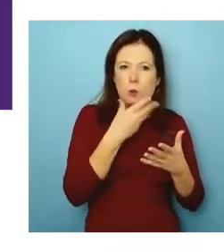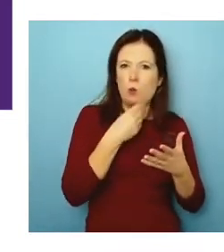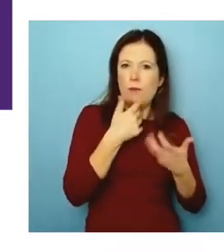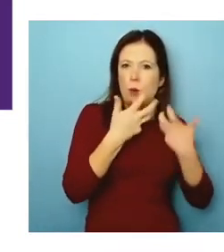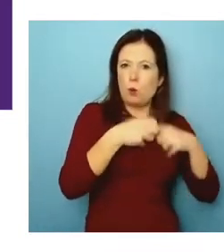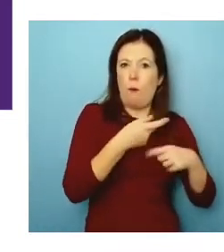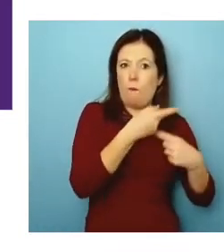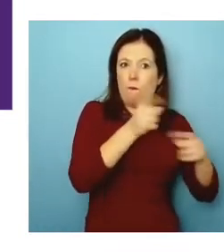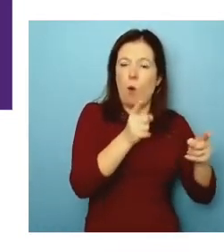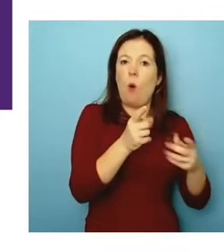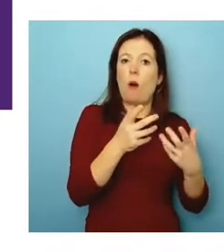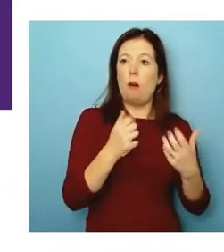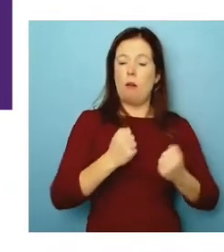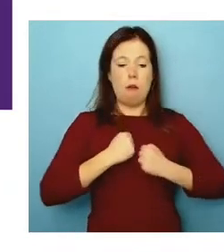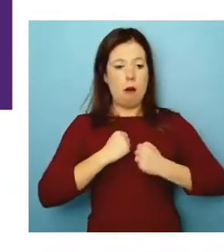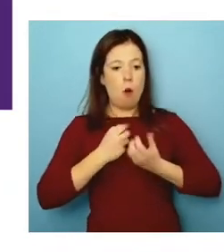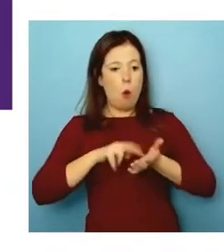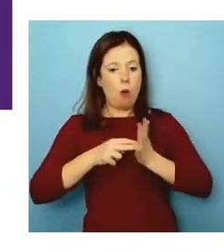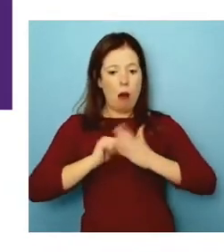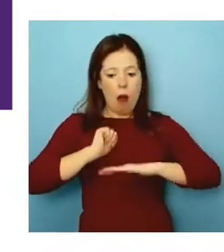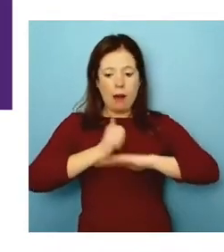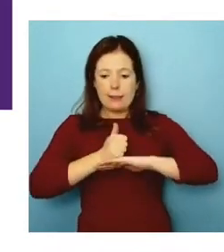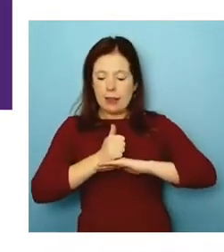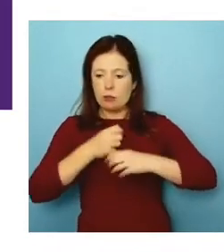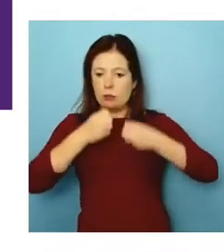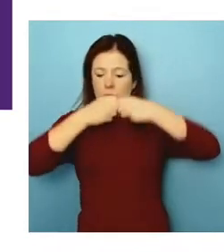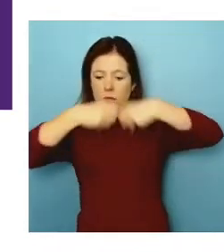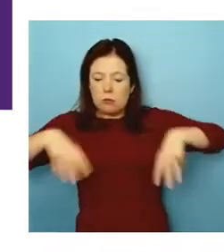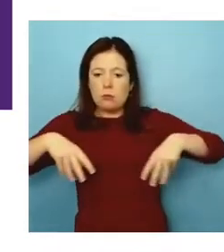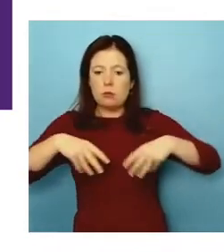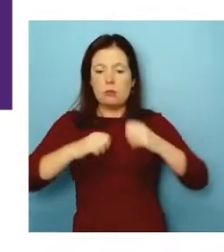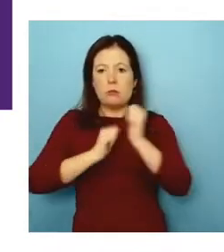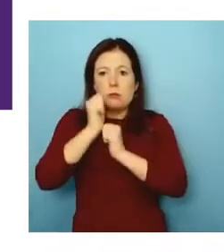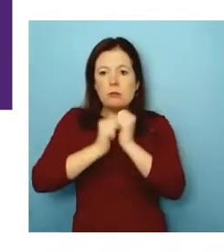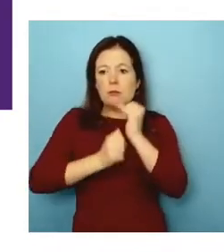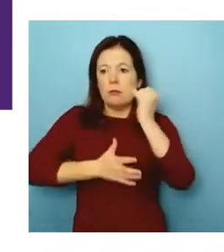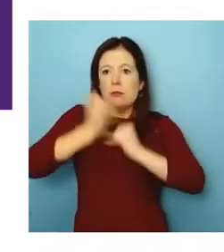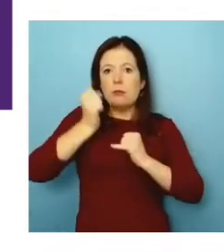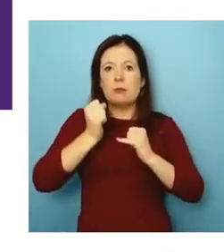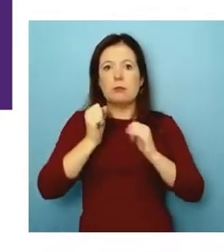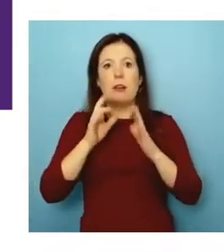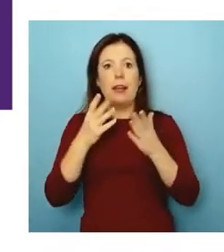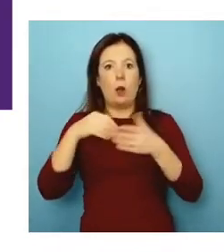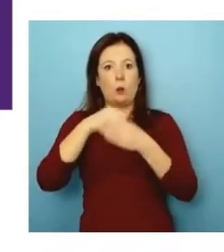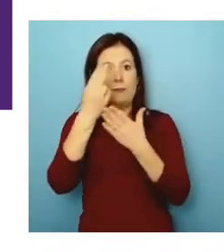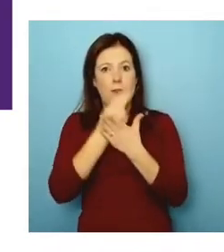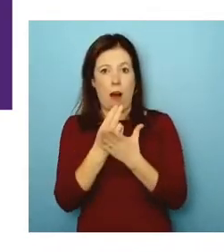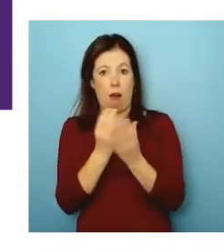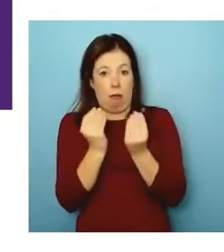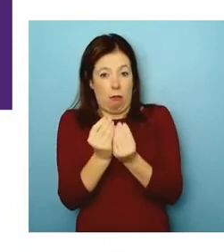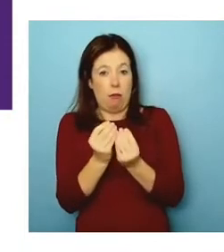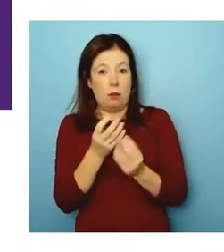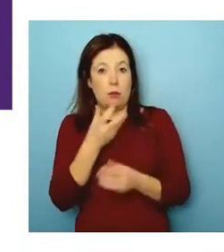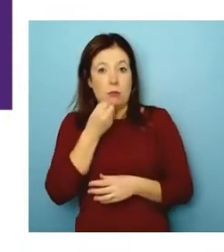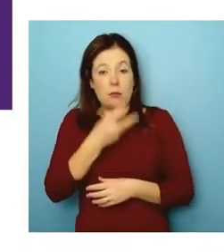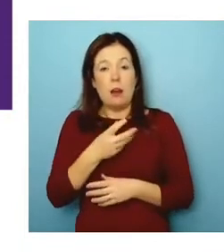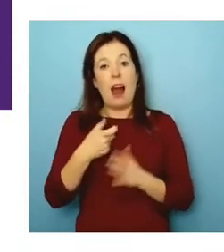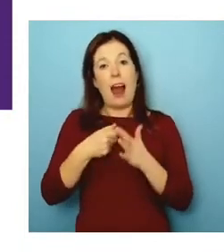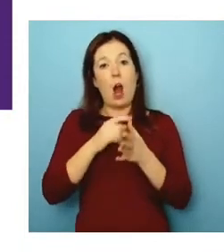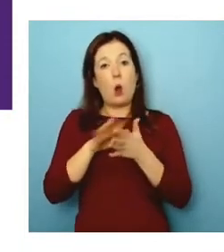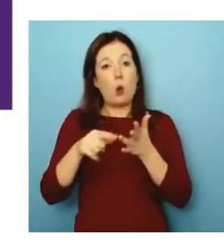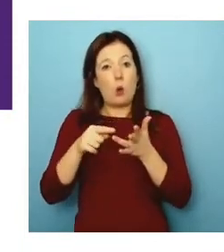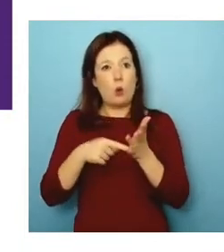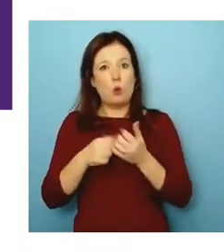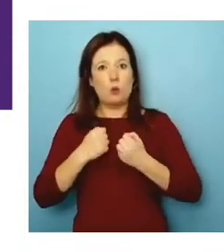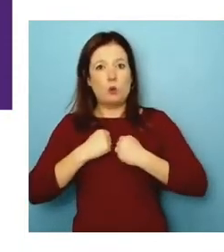actually look at how you design your organization. So you can, your outputs can actually work really well in inclusive design, because it's a big part of Kahoot. Uh, we took